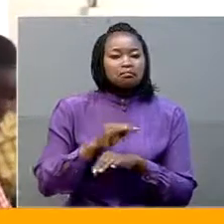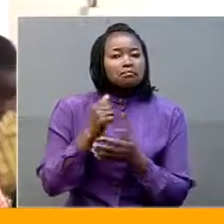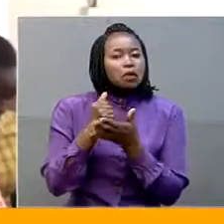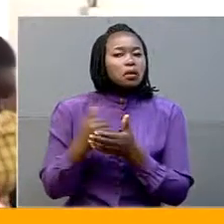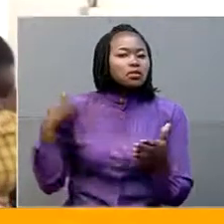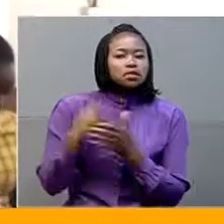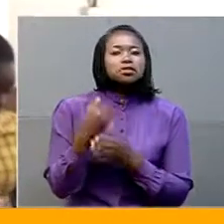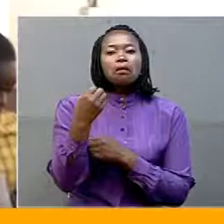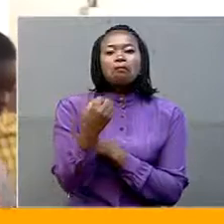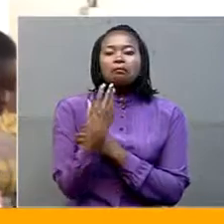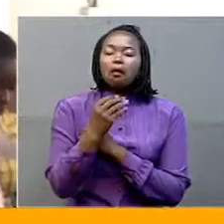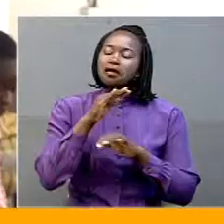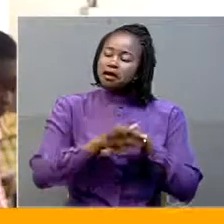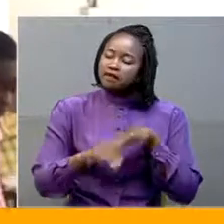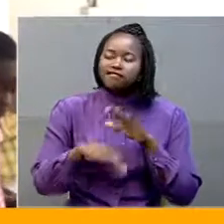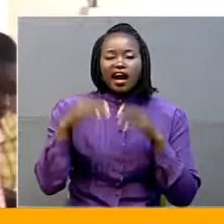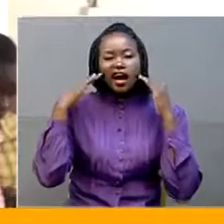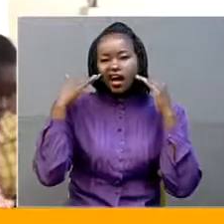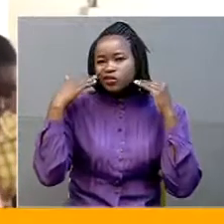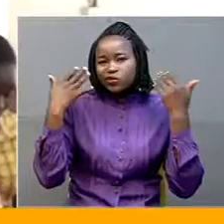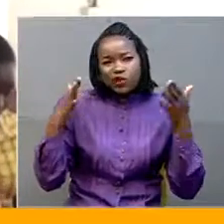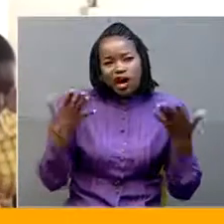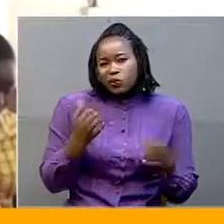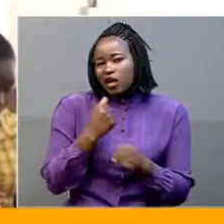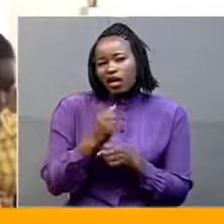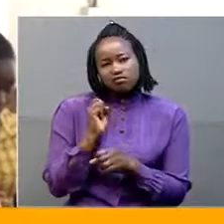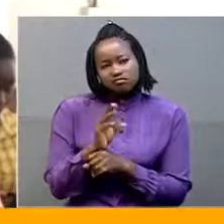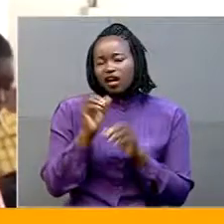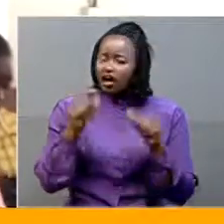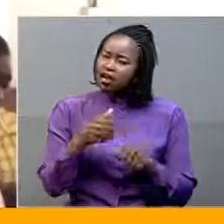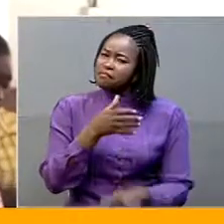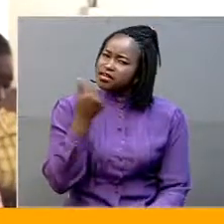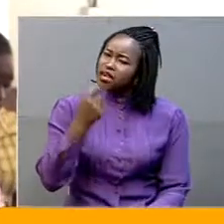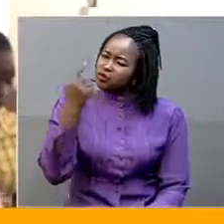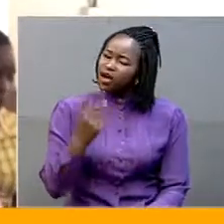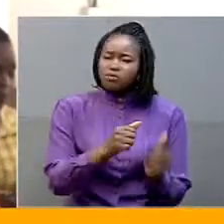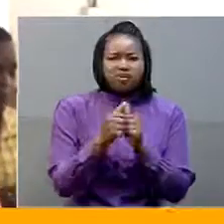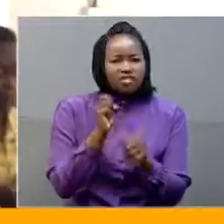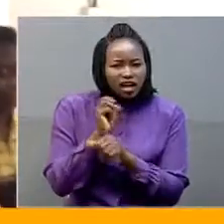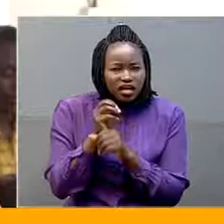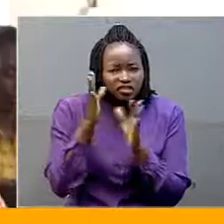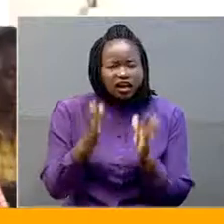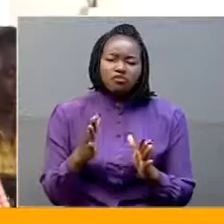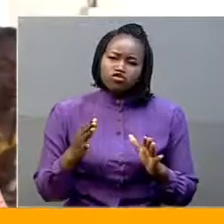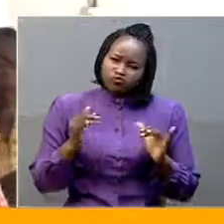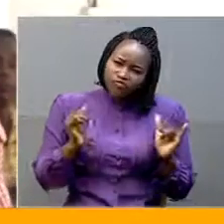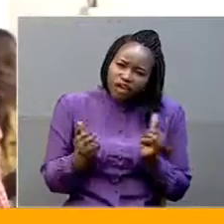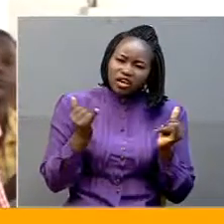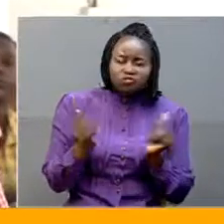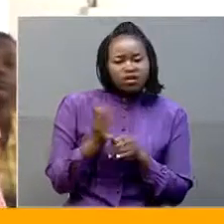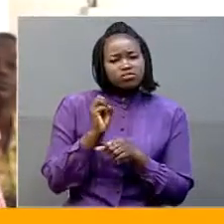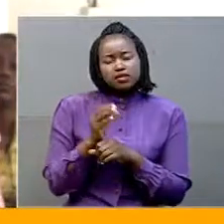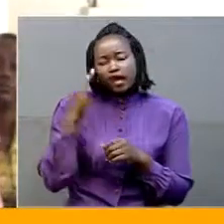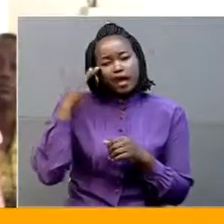sure. I don't know how you're going to handle these girls, but I wish you had come with a counselor at least to, I don't know,